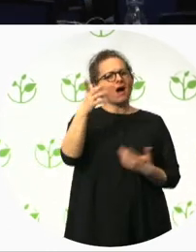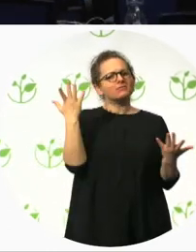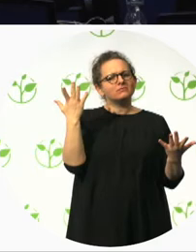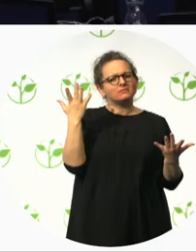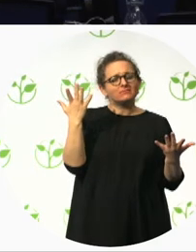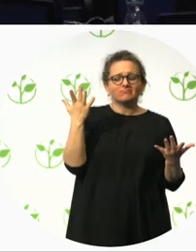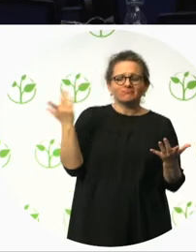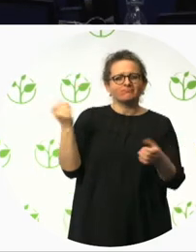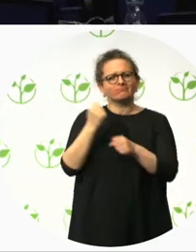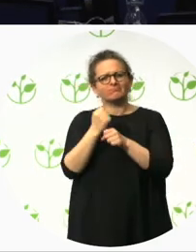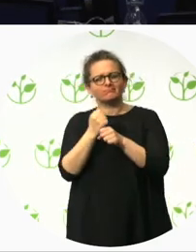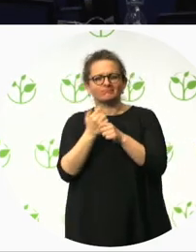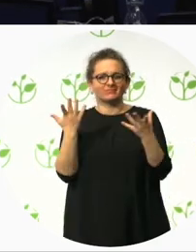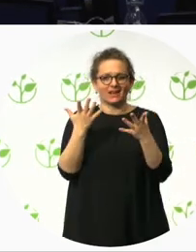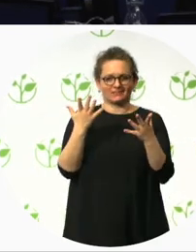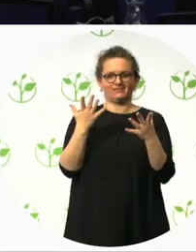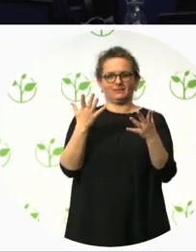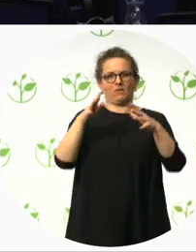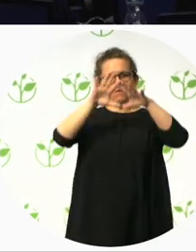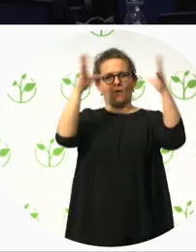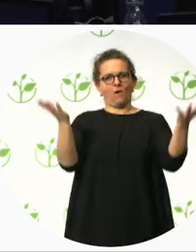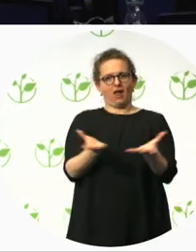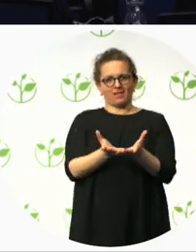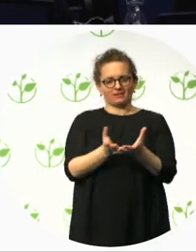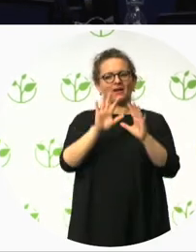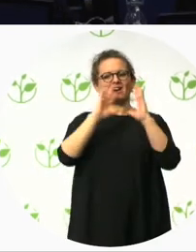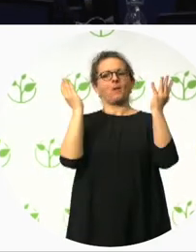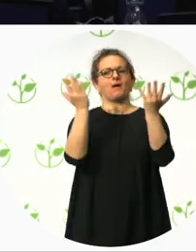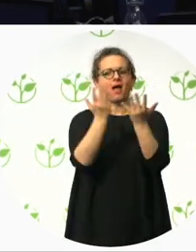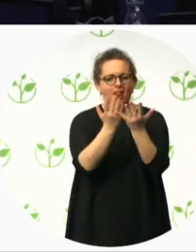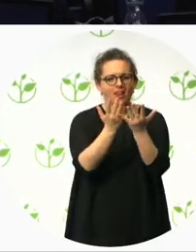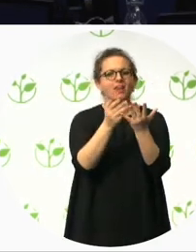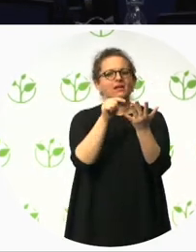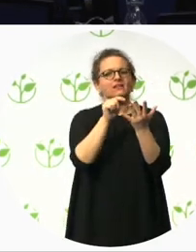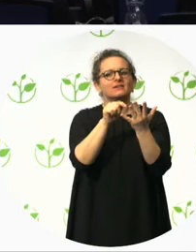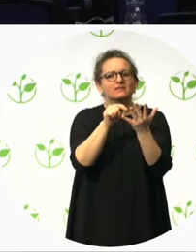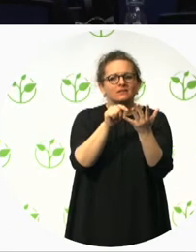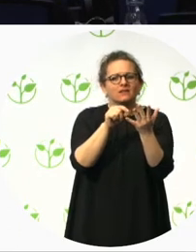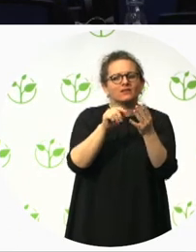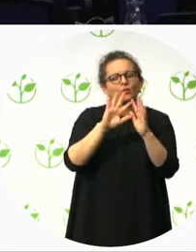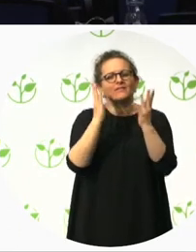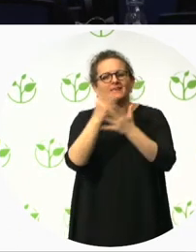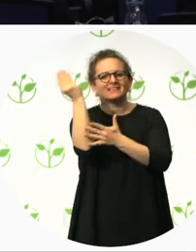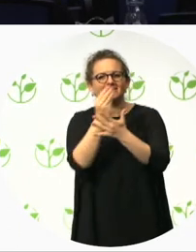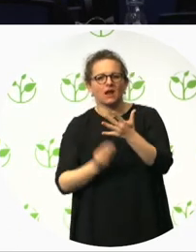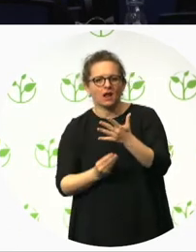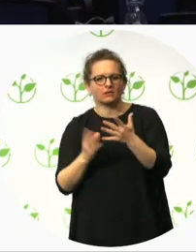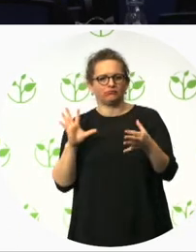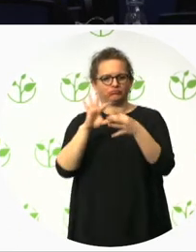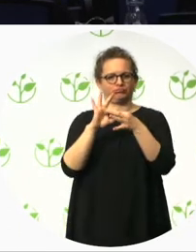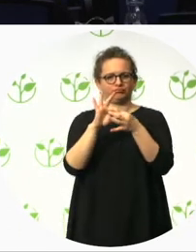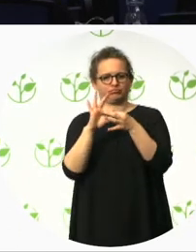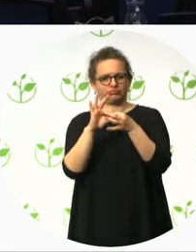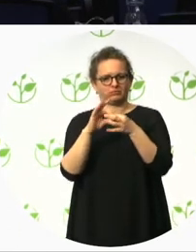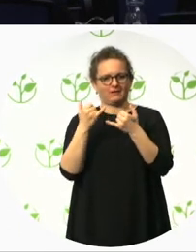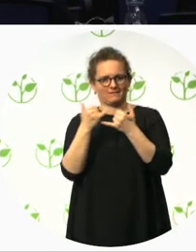London. And also the, uh, inclusive design lead for London Legacy Development Corporation. So